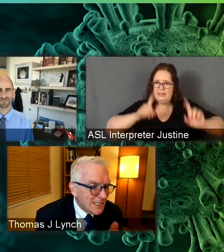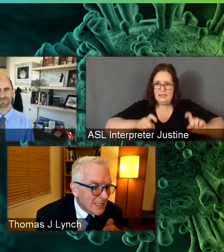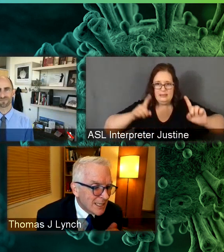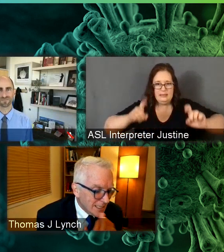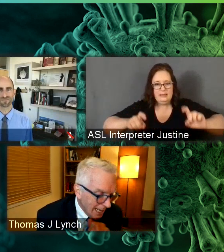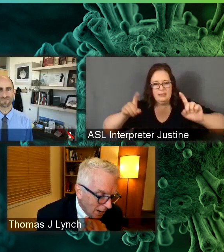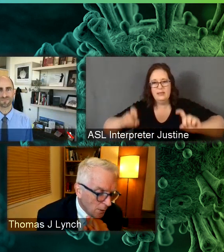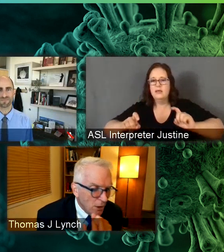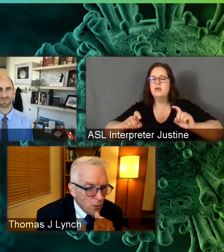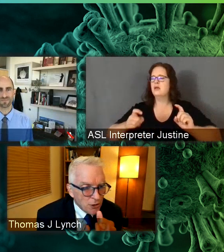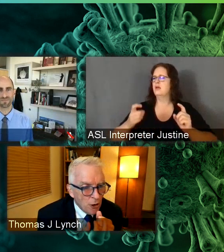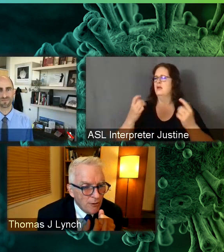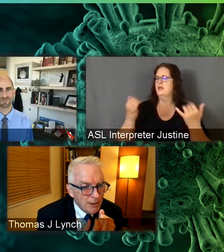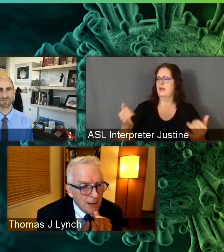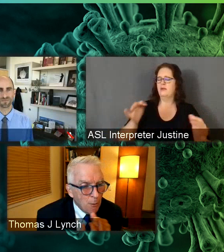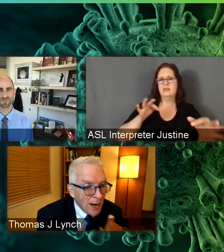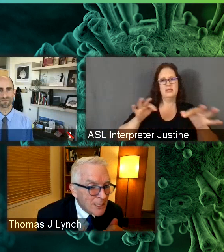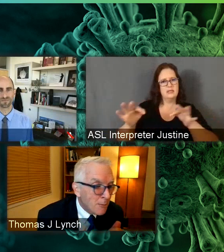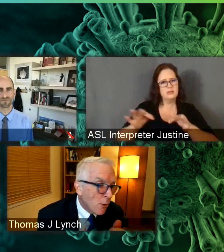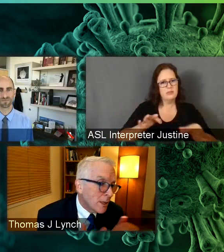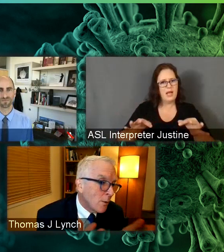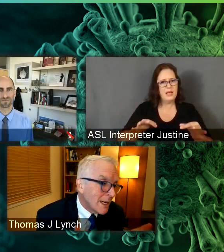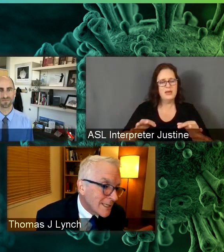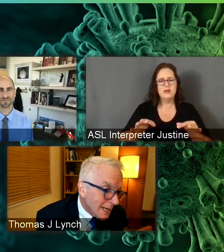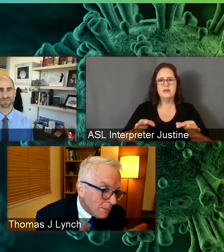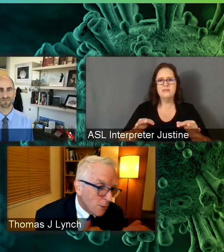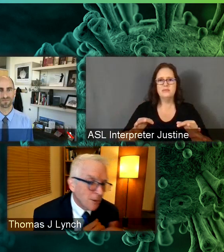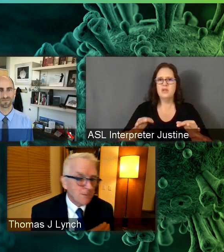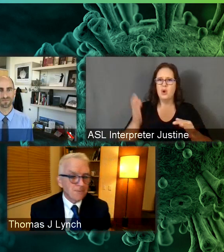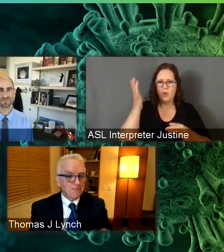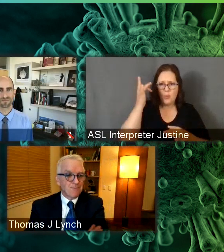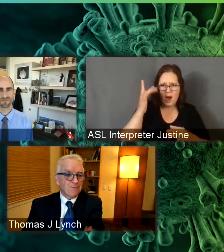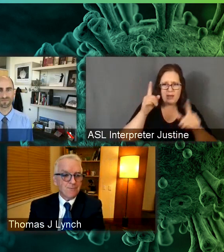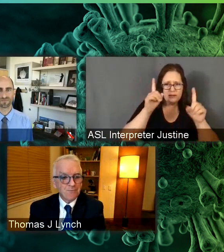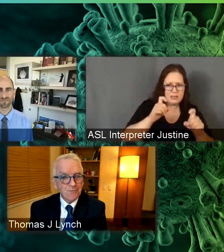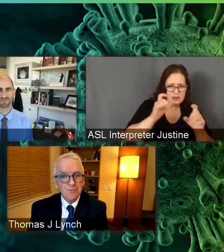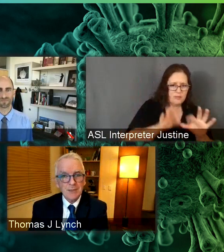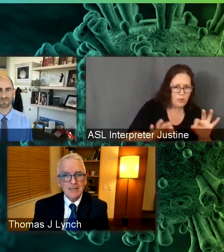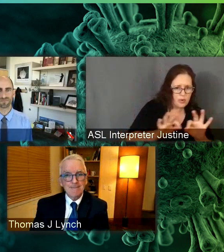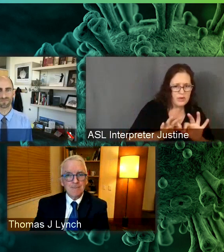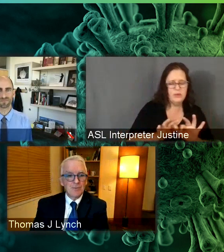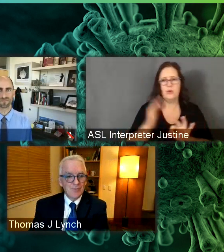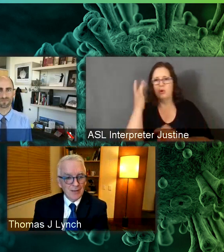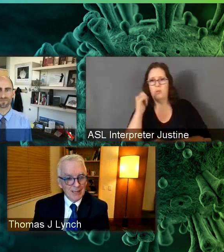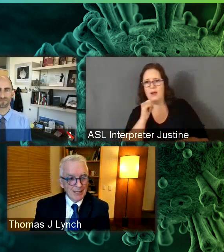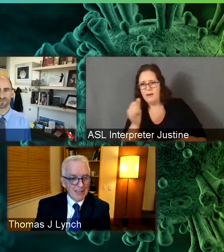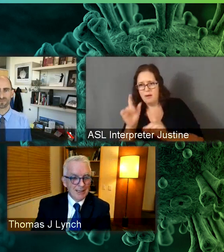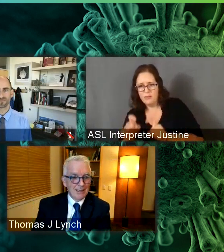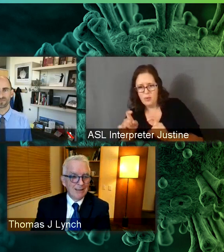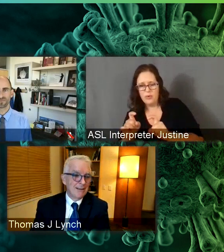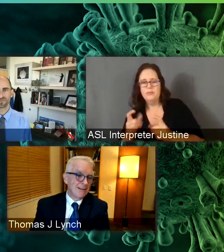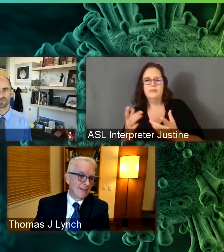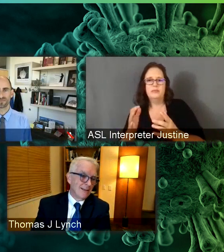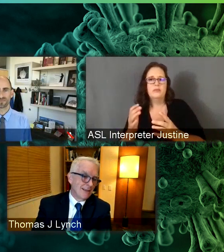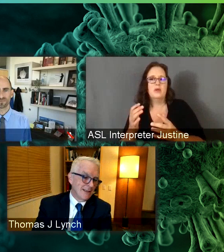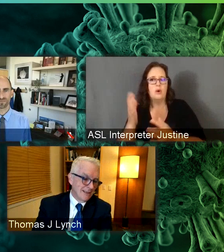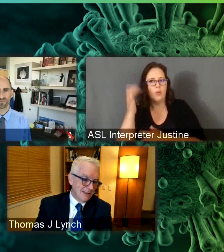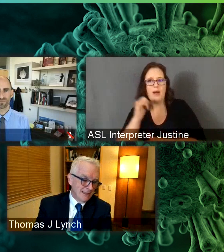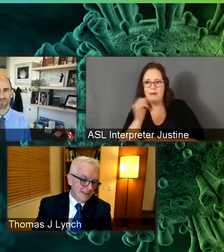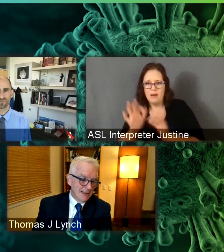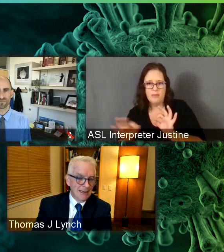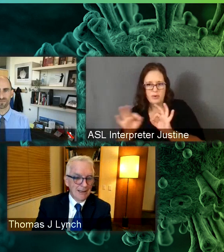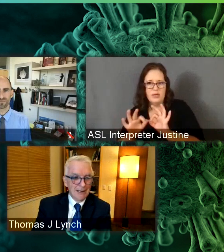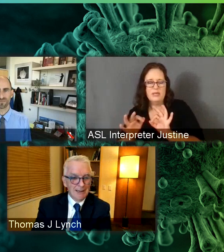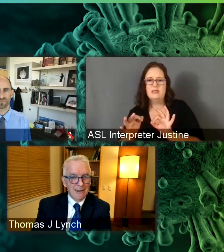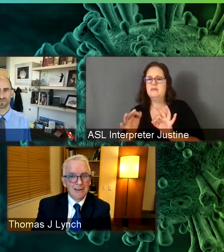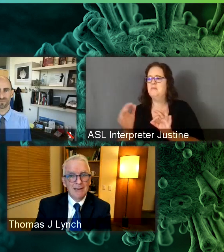about where testing sits now with COVID and why it's important and why it's not important. Yeah, that's a great question. I